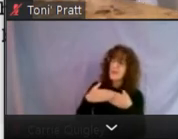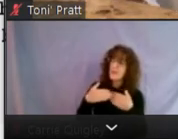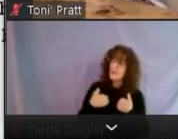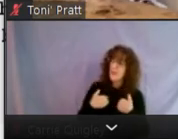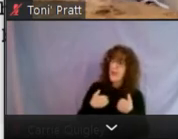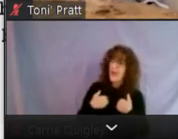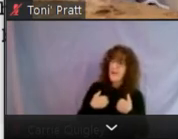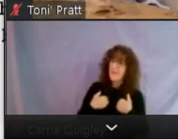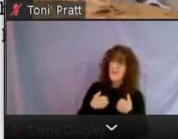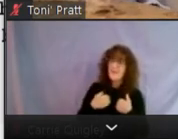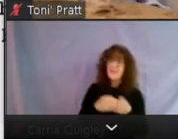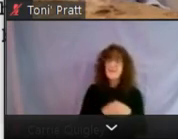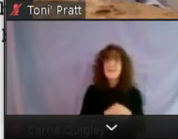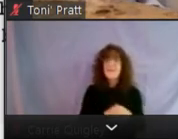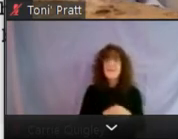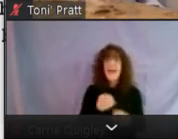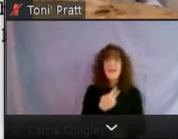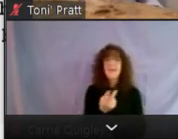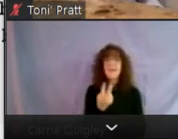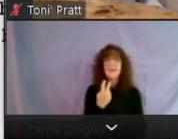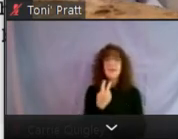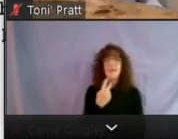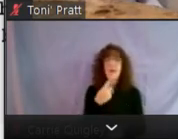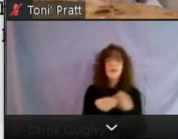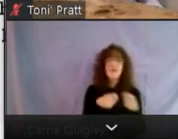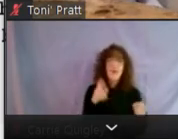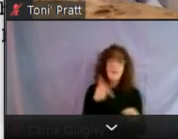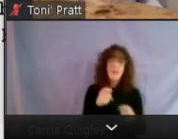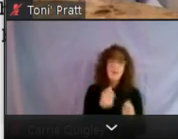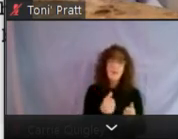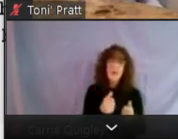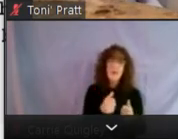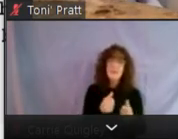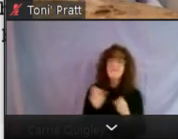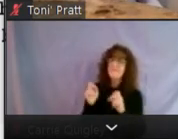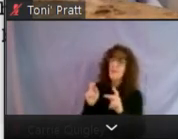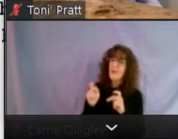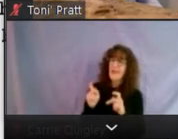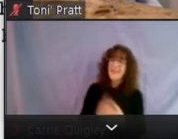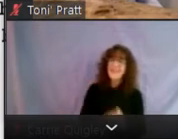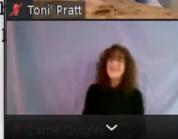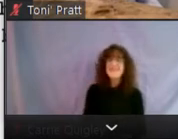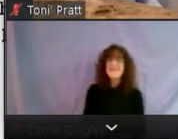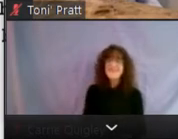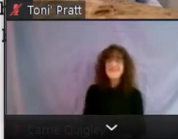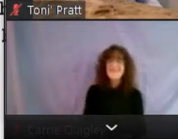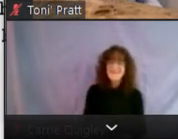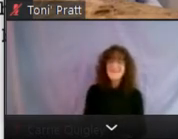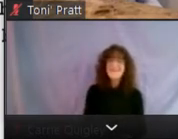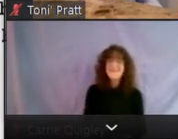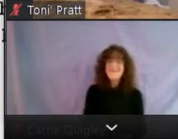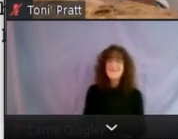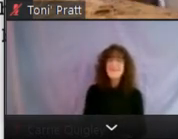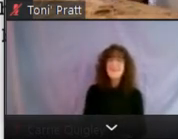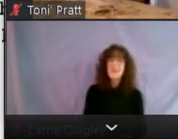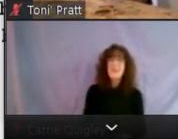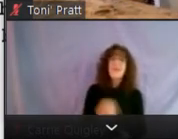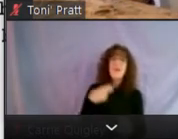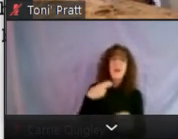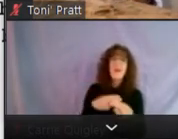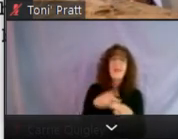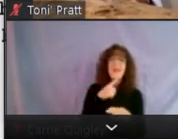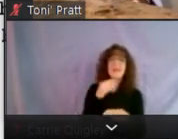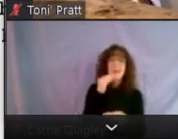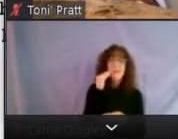I've got two and I can just wrap those up really quickly. Okay. That was, yeah. Uh, so I did mention there's some